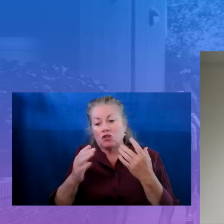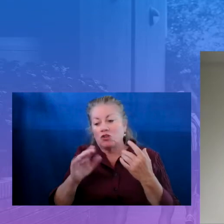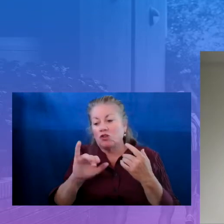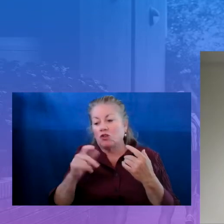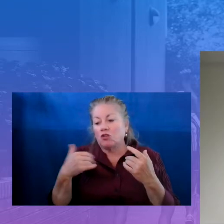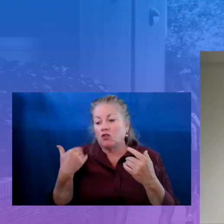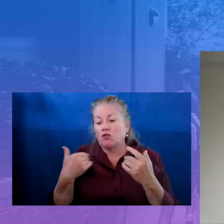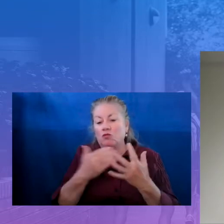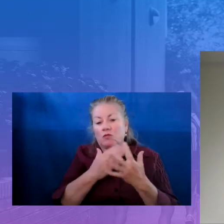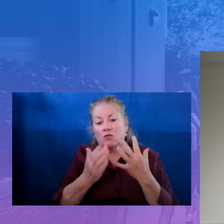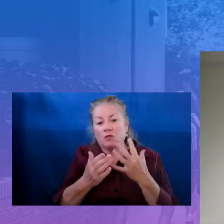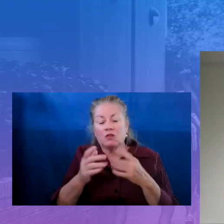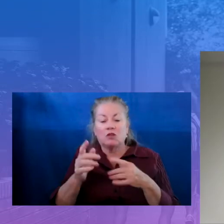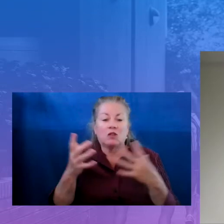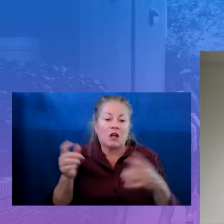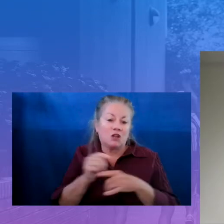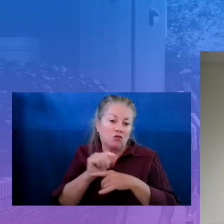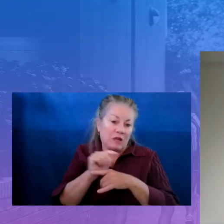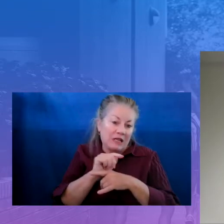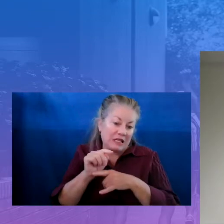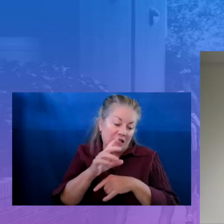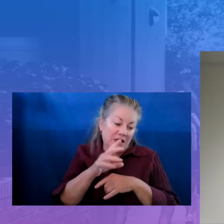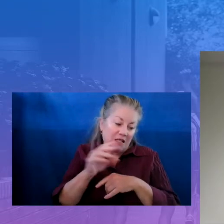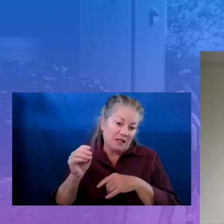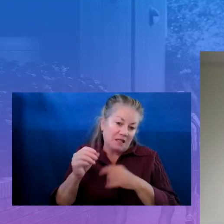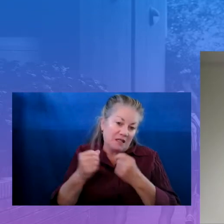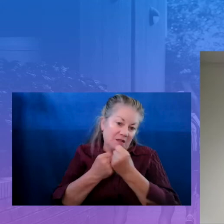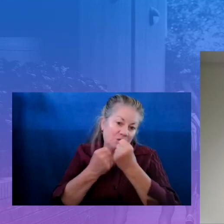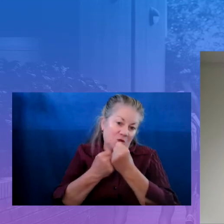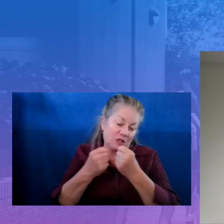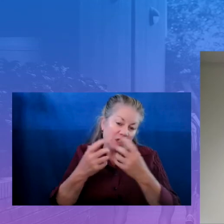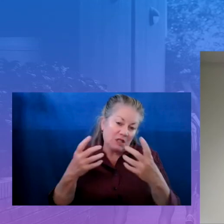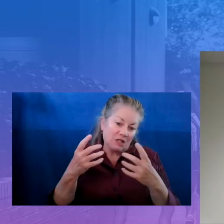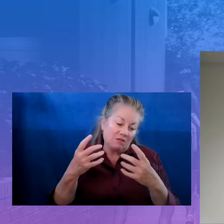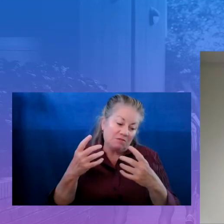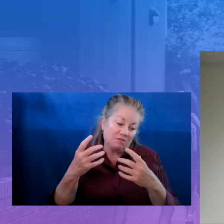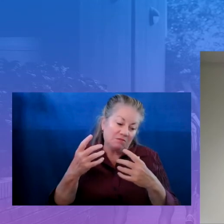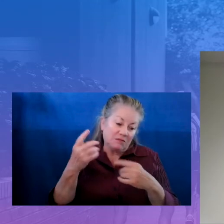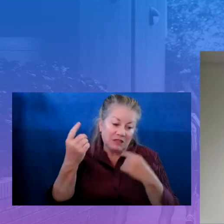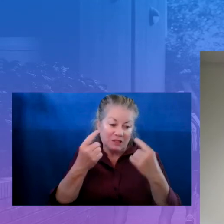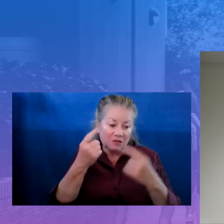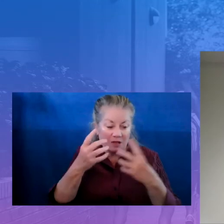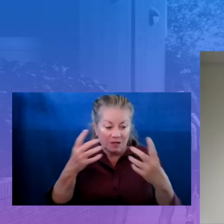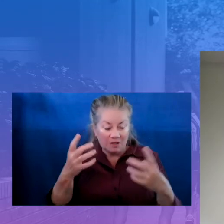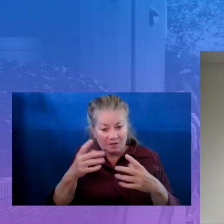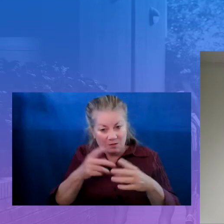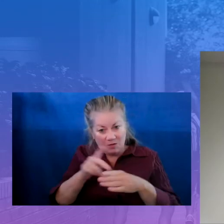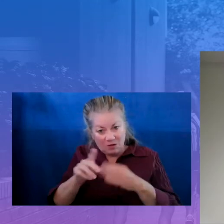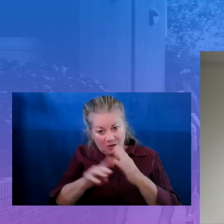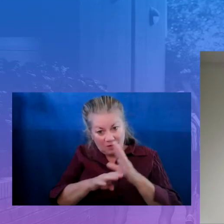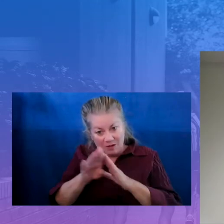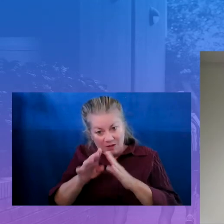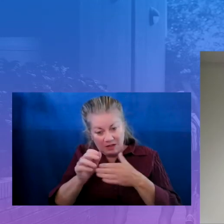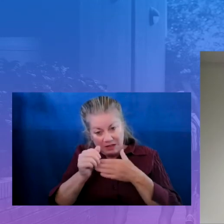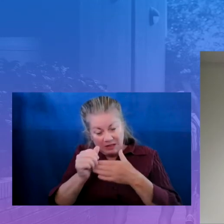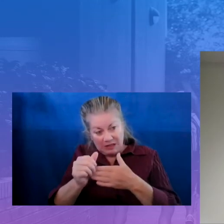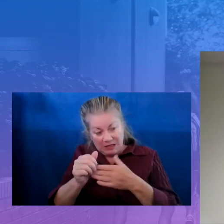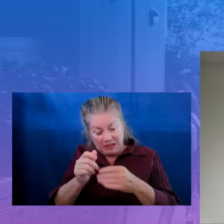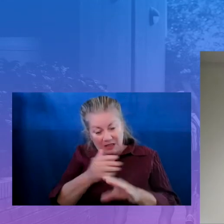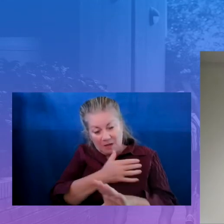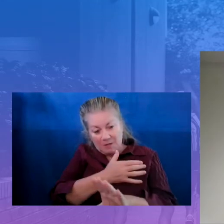mentioned, and support a considerable amount of that professional development leading up to summer, which is a huge win